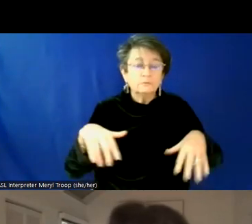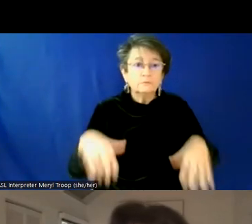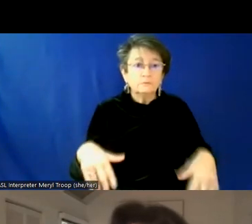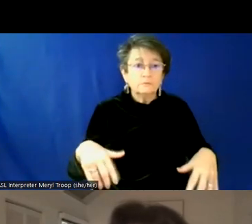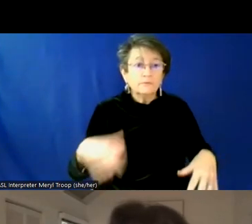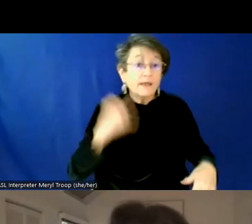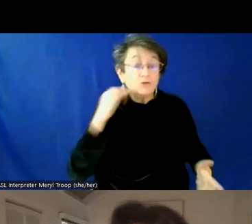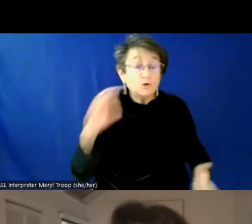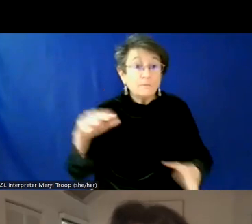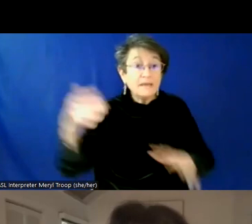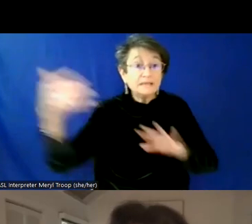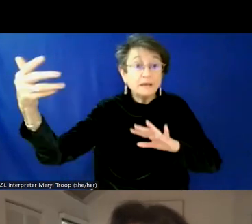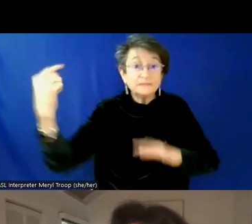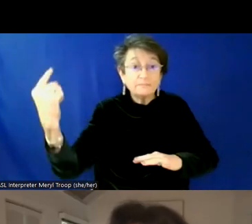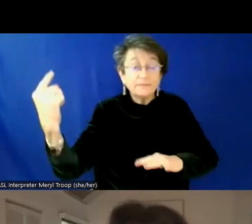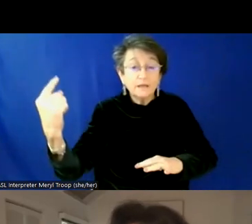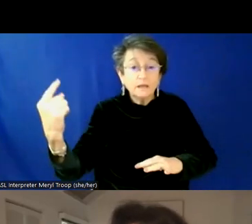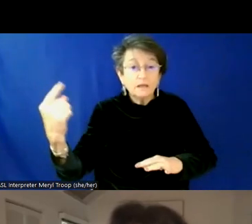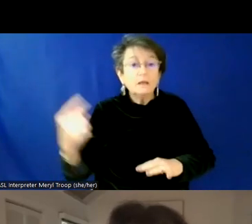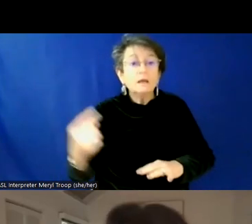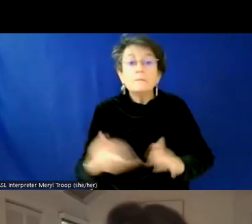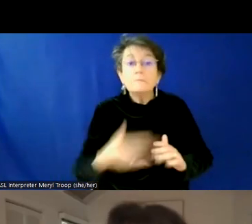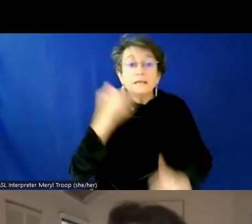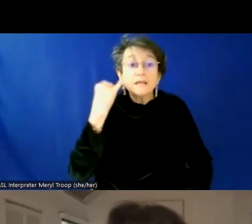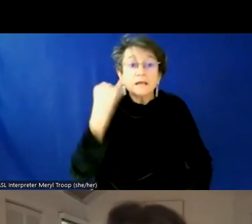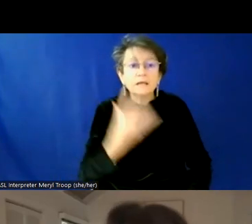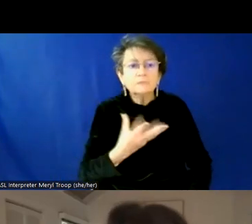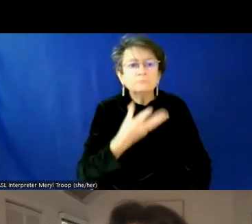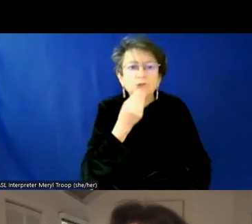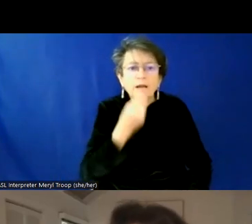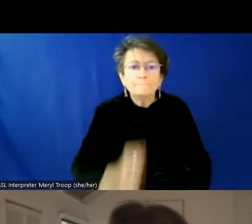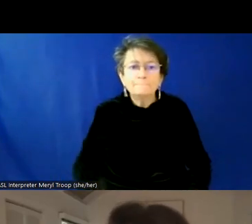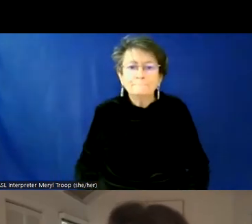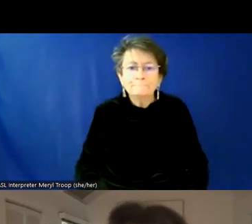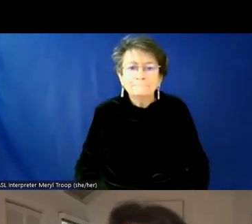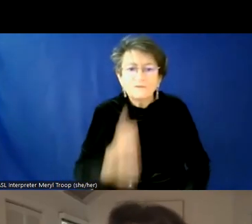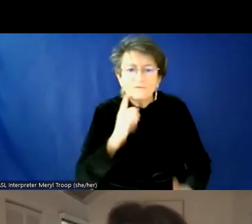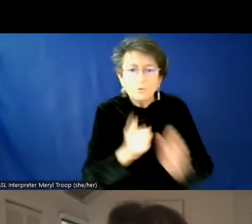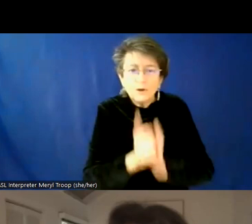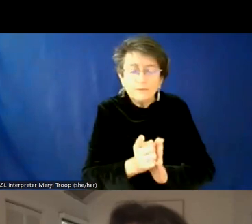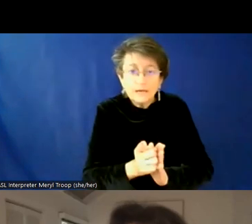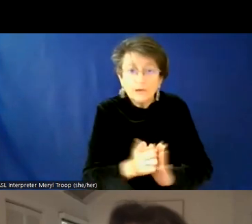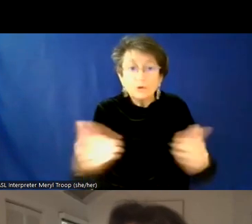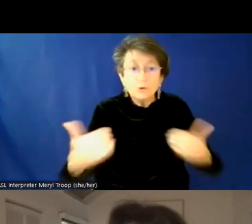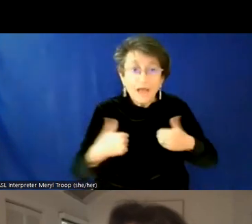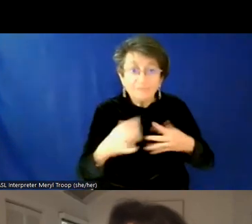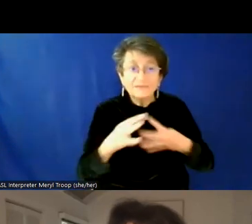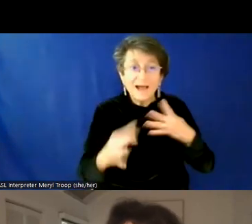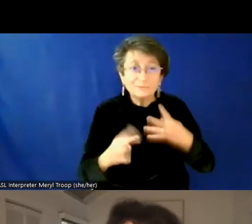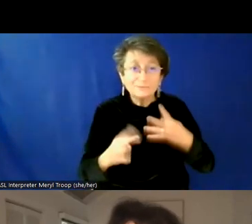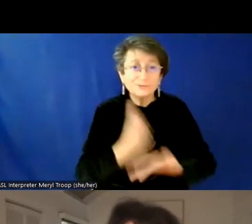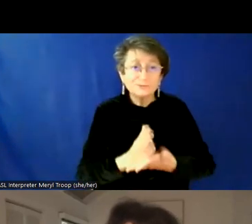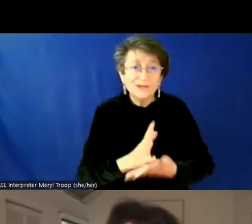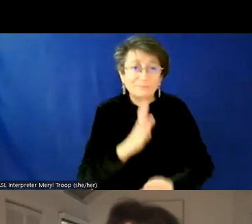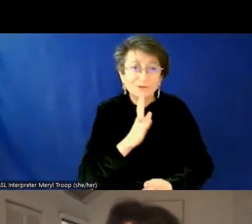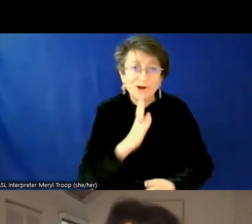up or you're putting a foot in your mouth, just shut up for a minute. Um, I don't know why we're so bad at that as a society, but you have the option to stop talking. Um,